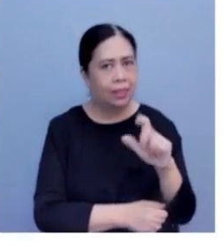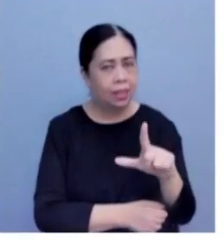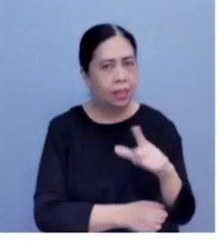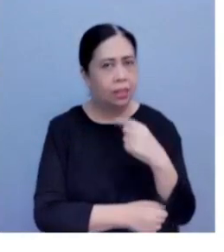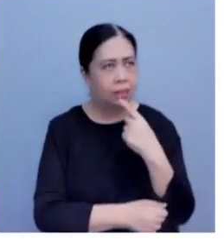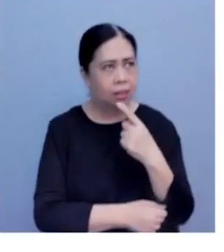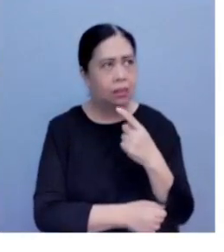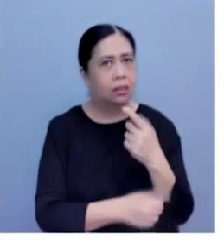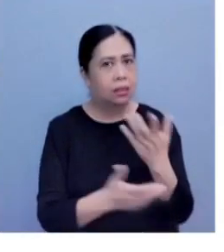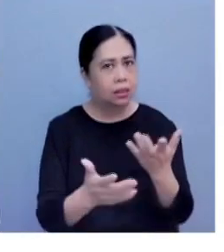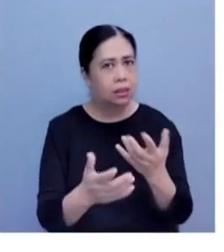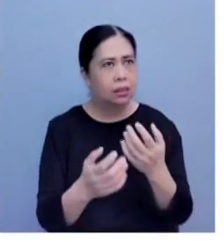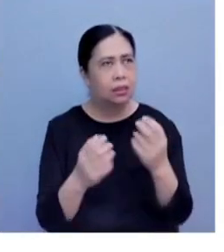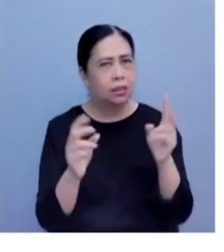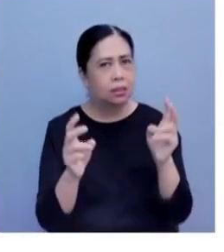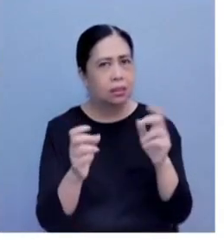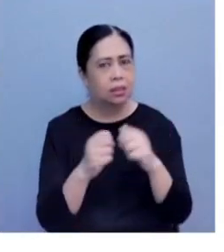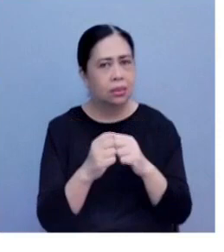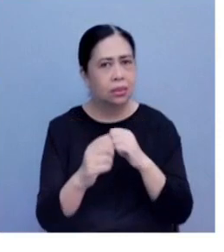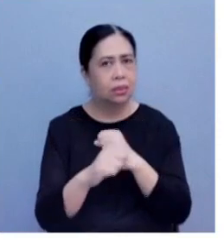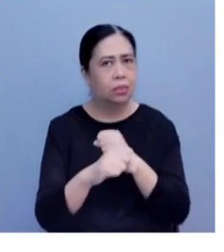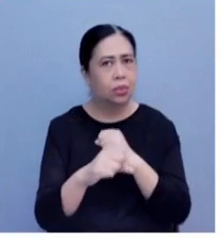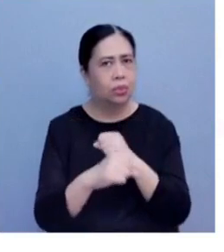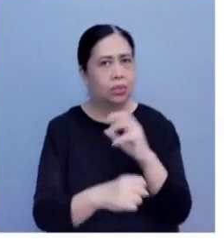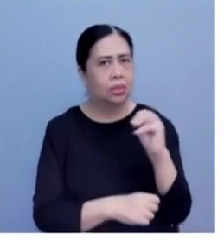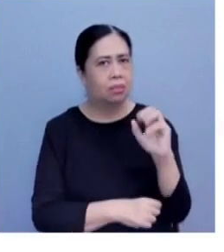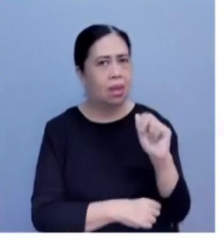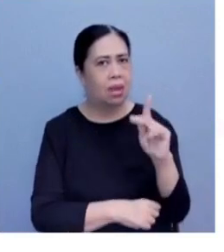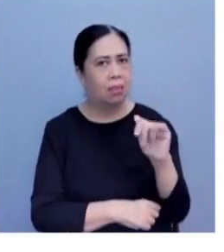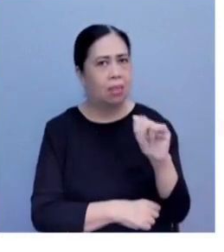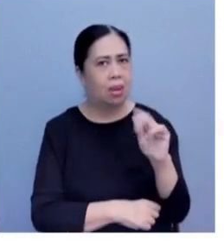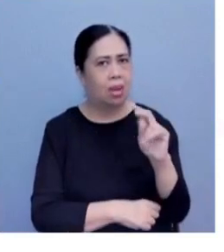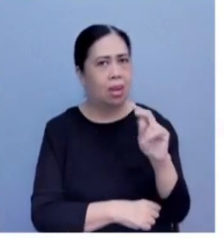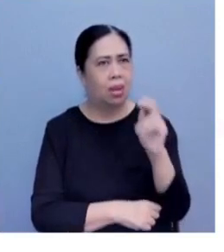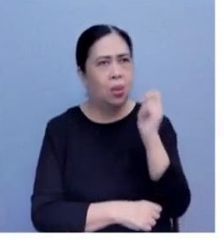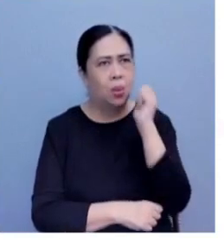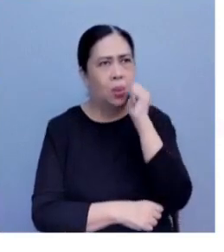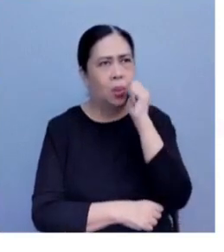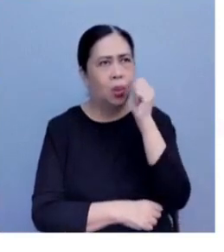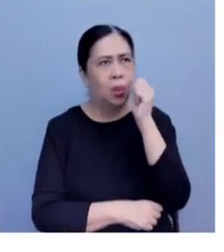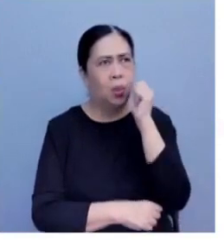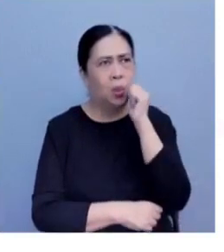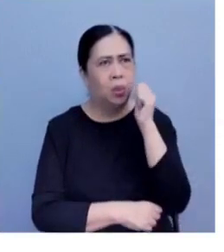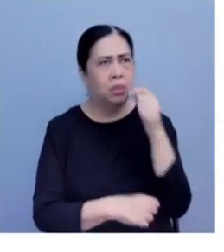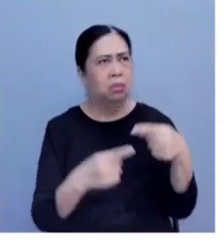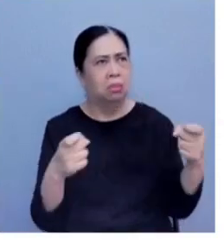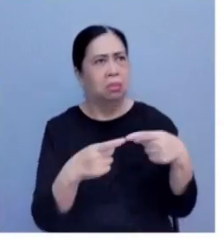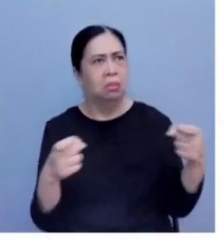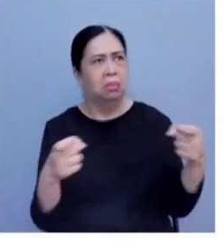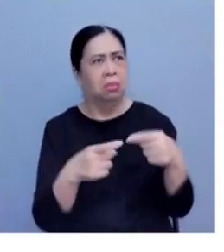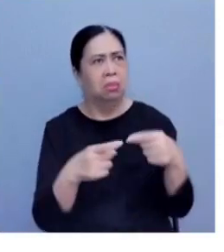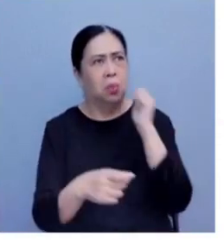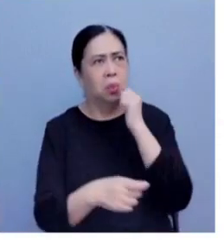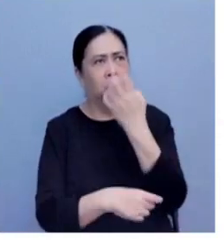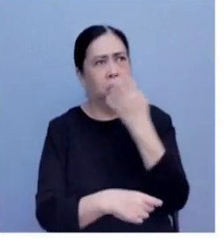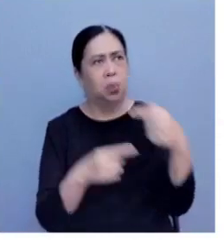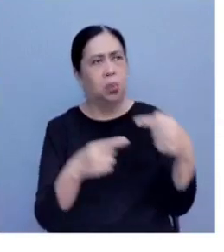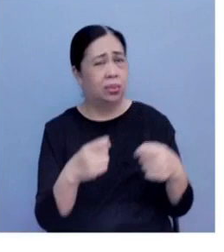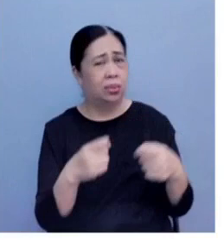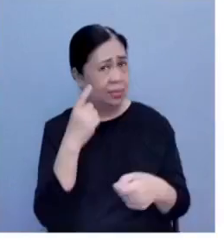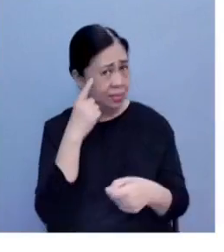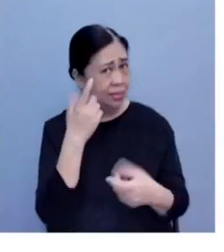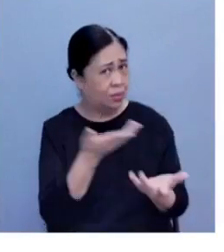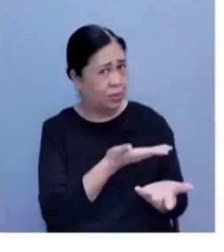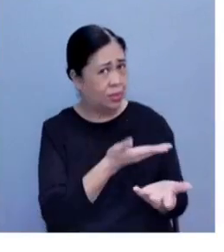been, in so many words, the advocacy of the Makabayan bloc to oppose every administration. Is this what it's all about? You